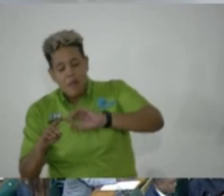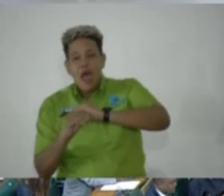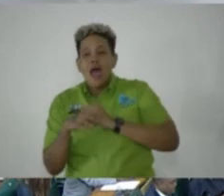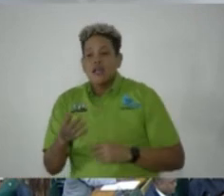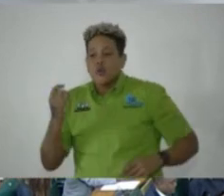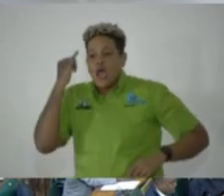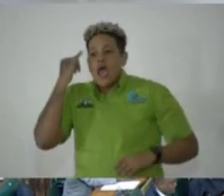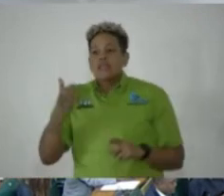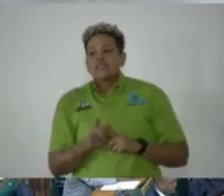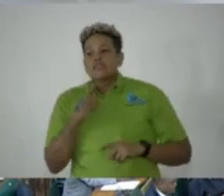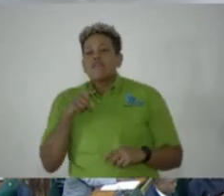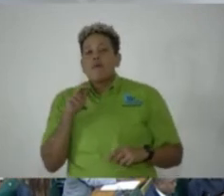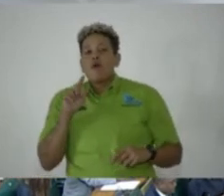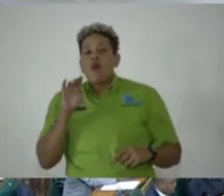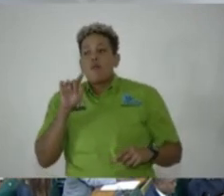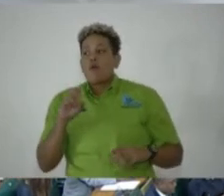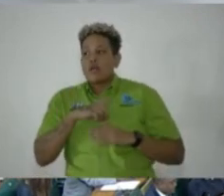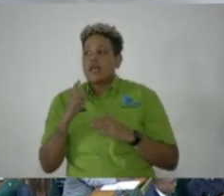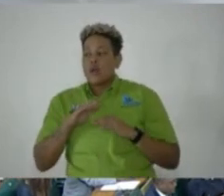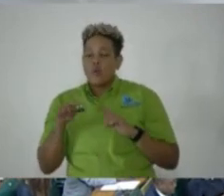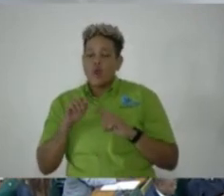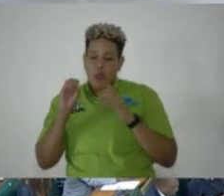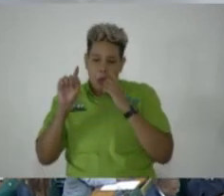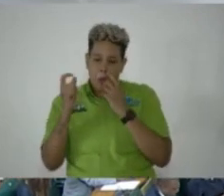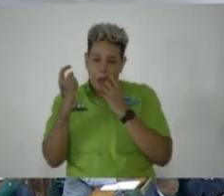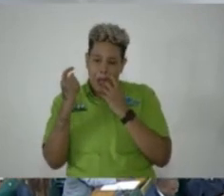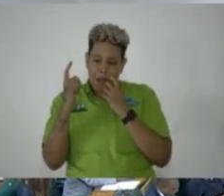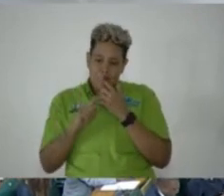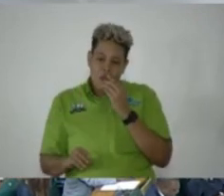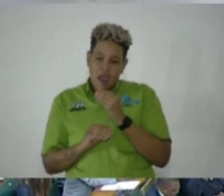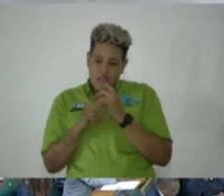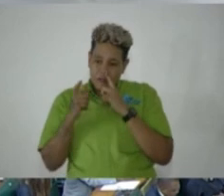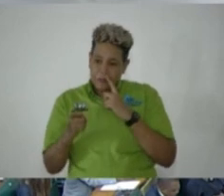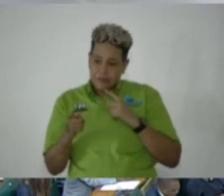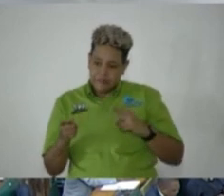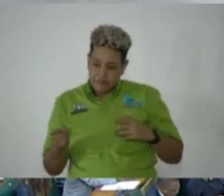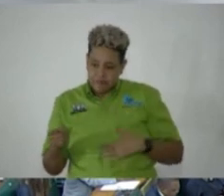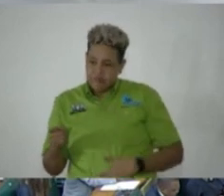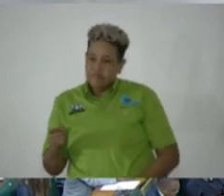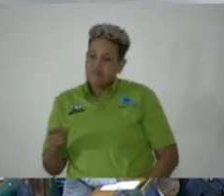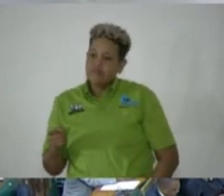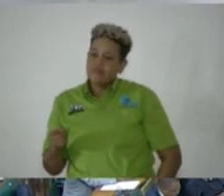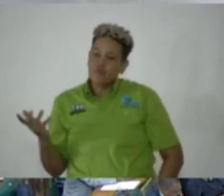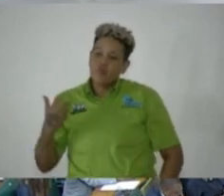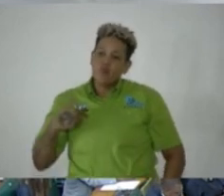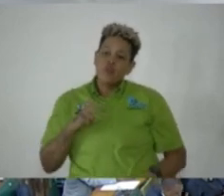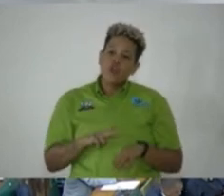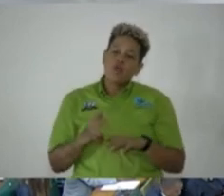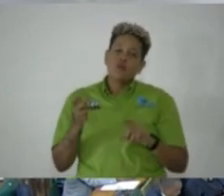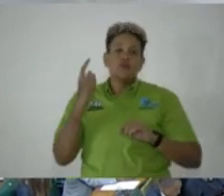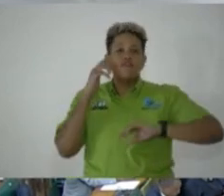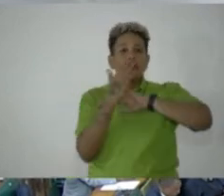idea of the Paul Bogle Day on October 11th, and what we normally do for